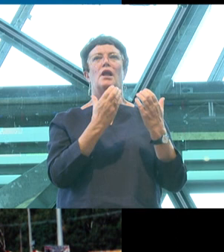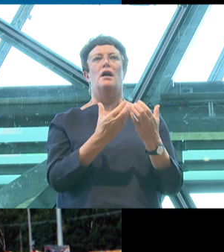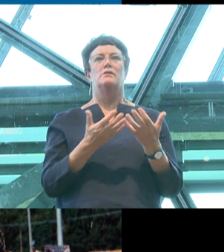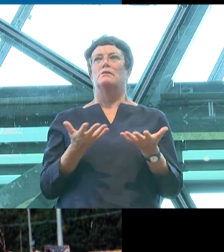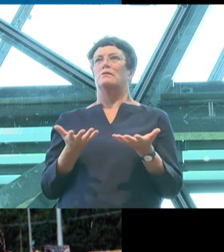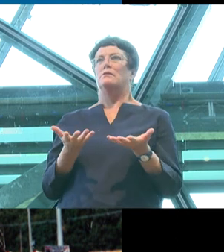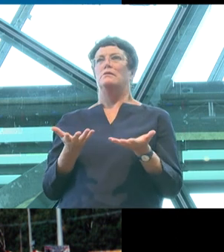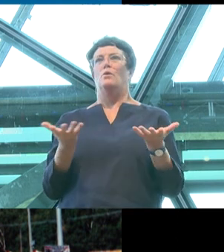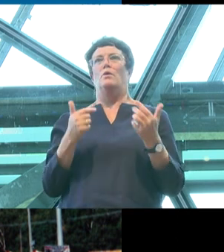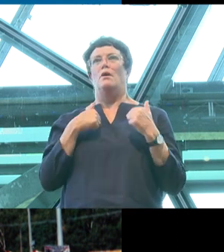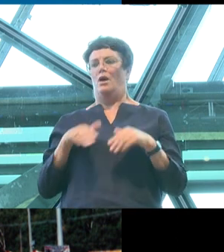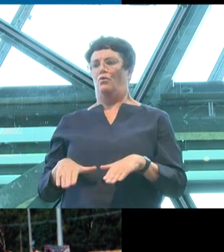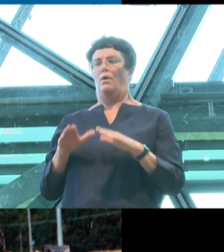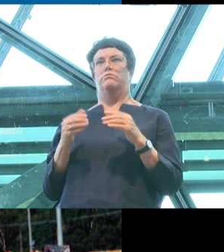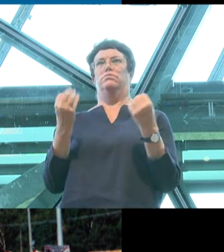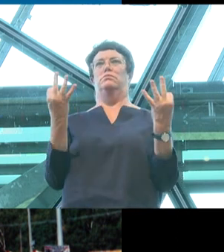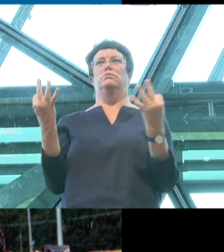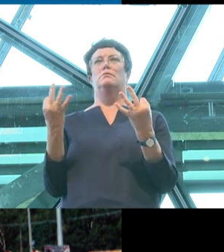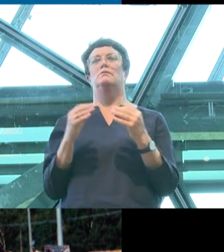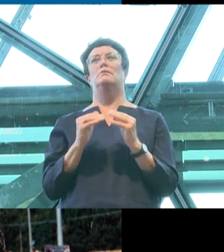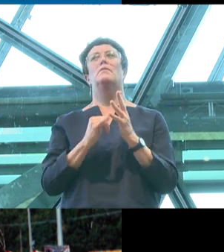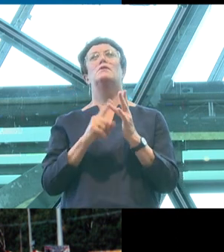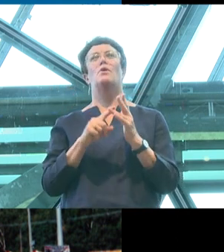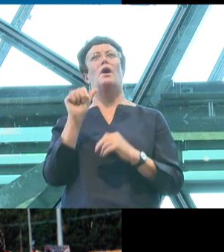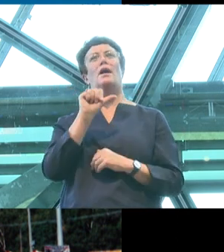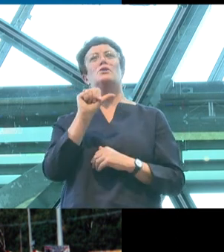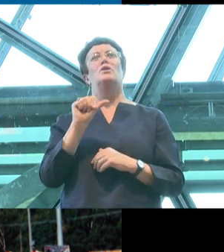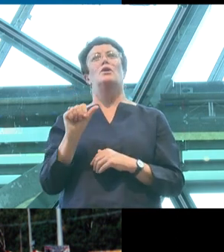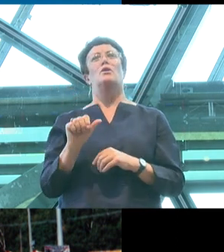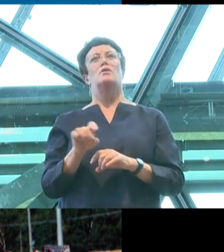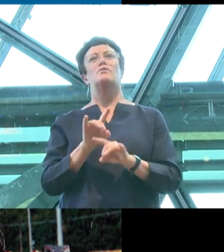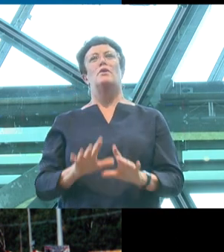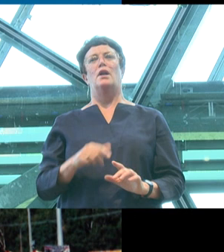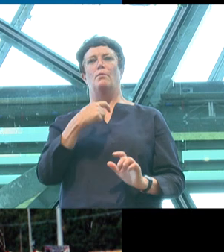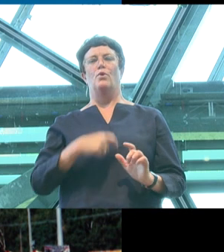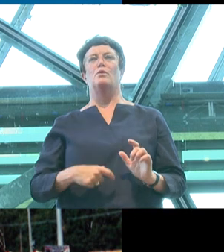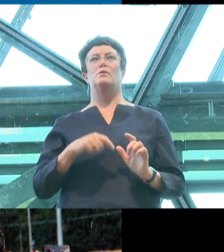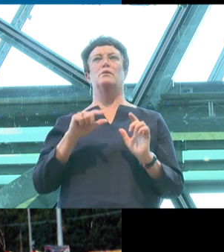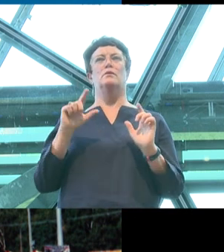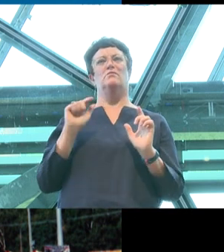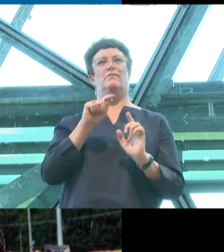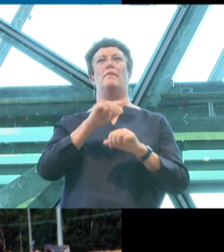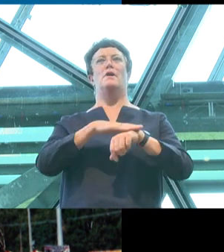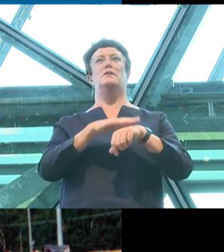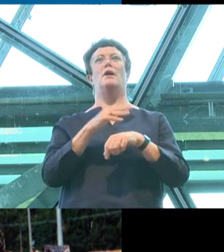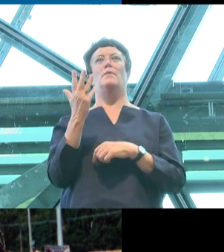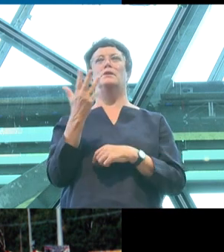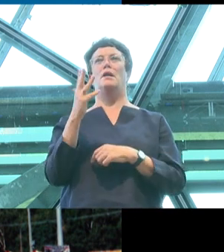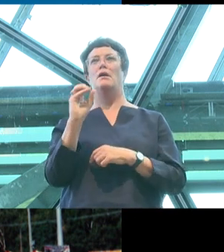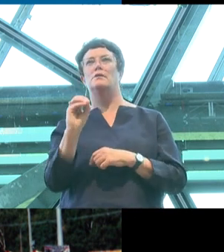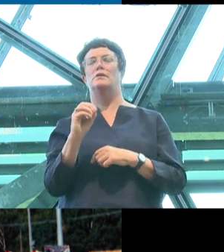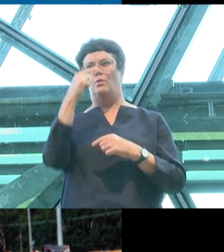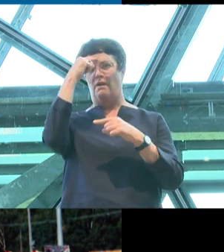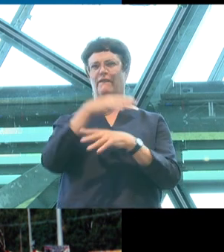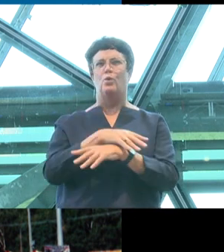anyway? So being Asian Australian kid in the 1990s could be confusing sometimes. However,